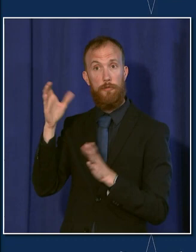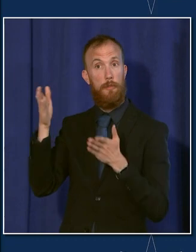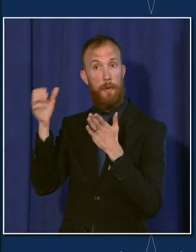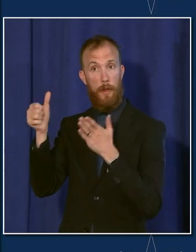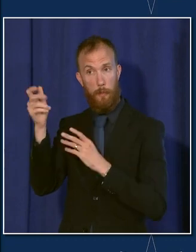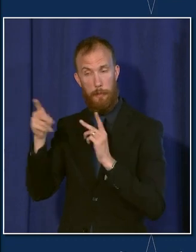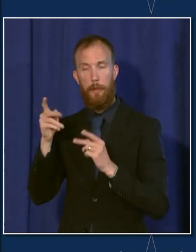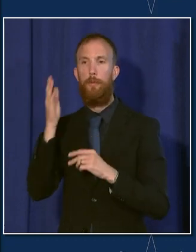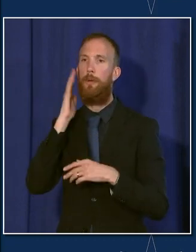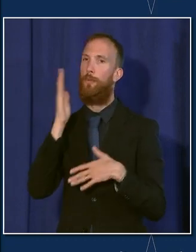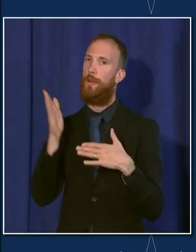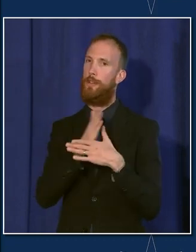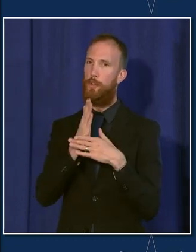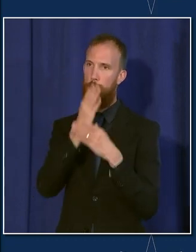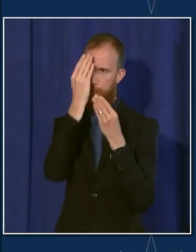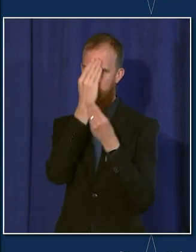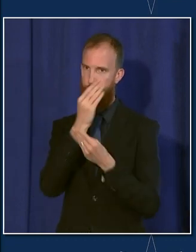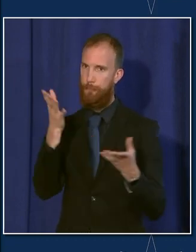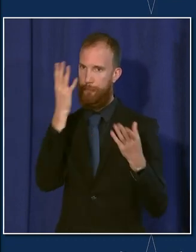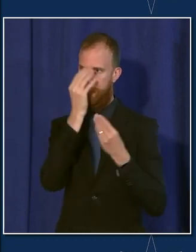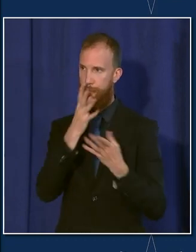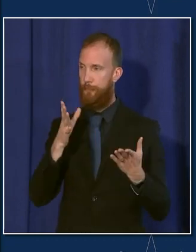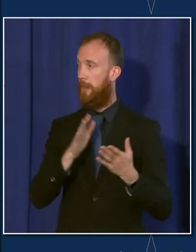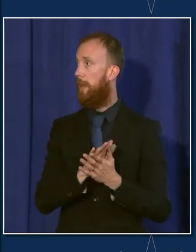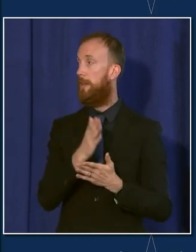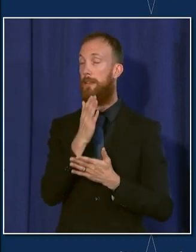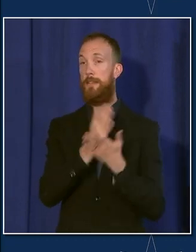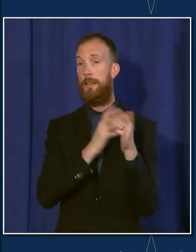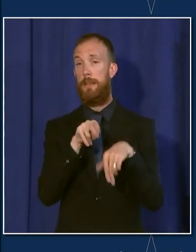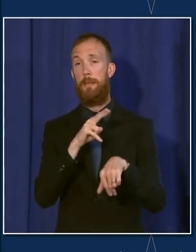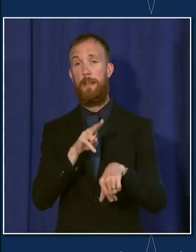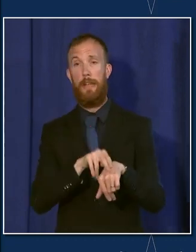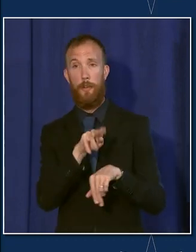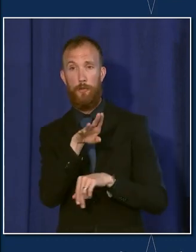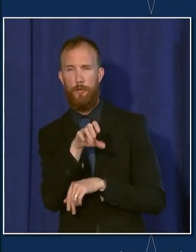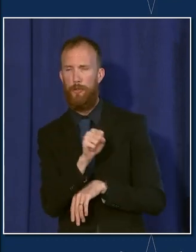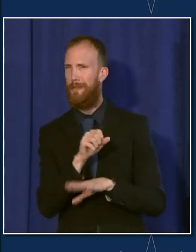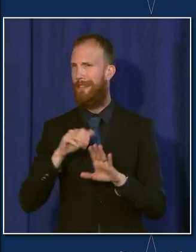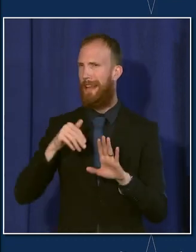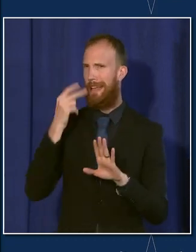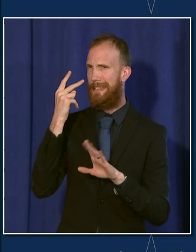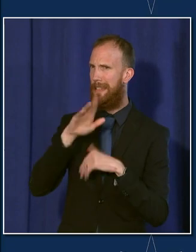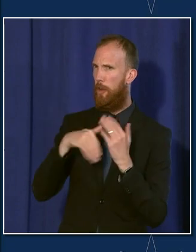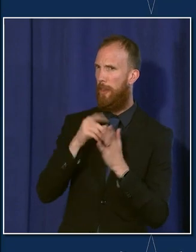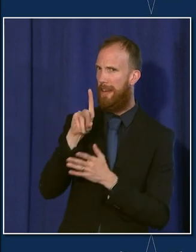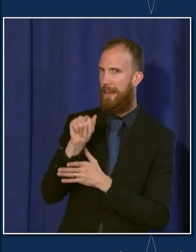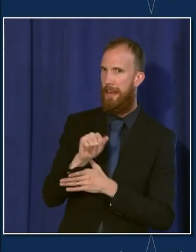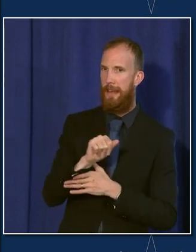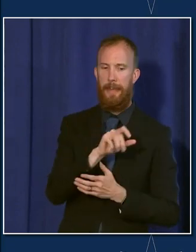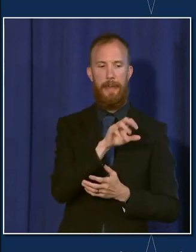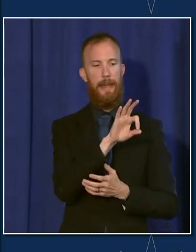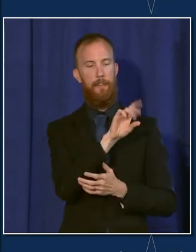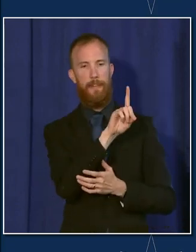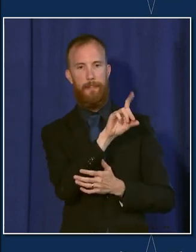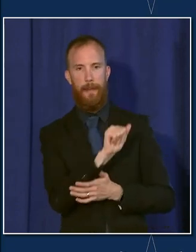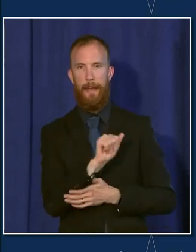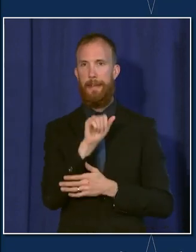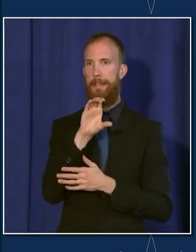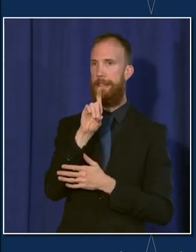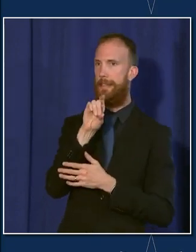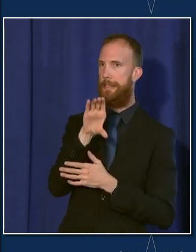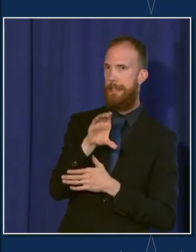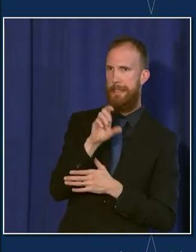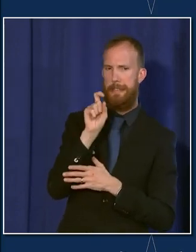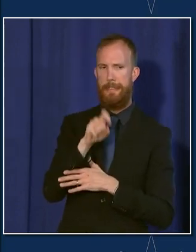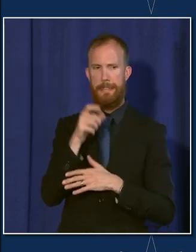national news. We've not seen that data yet at this point. The FDA, the CDC need to weigh in. I do think it's likely that